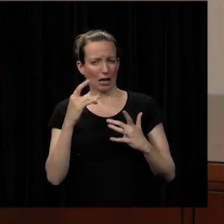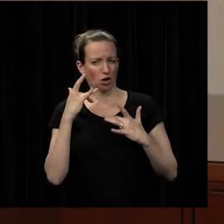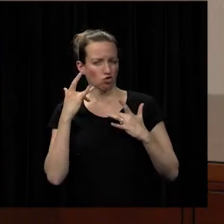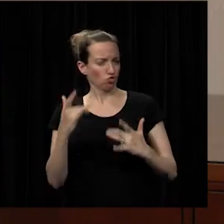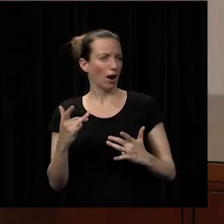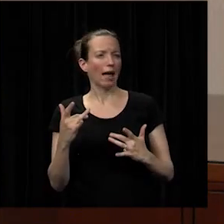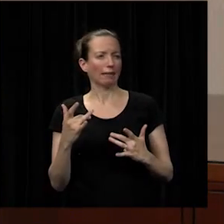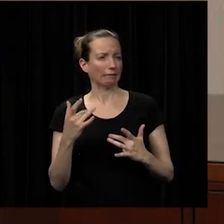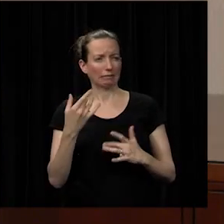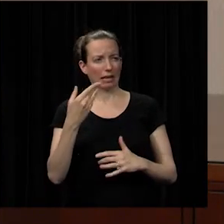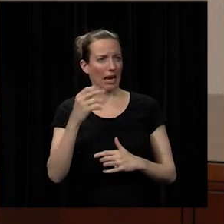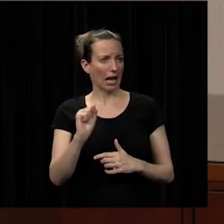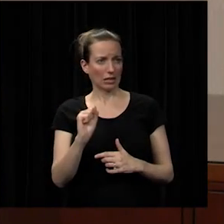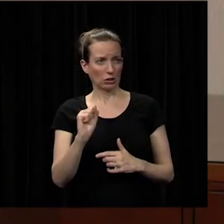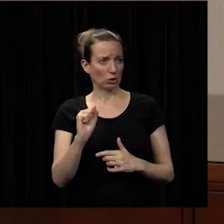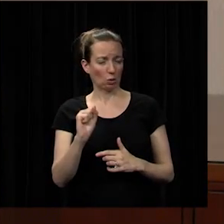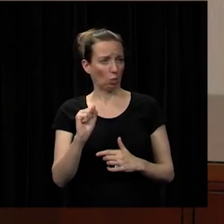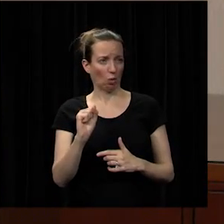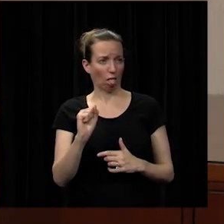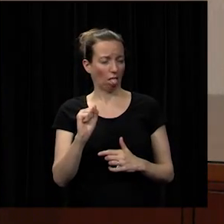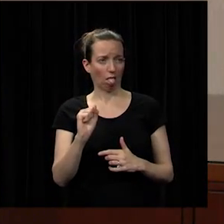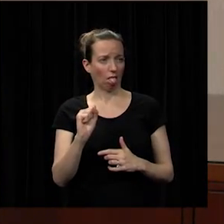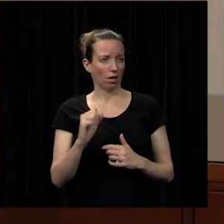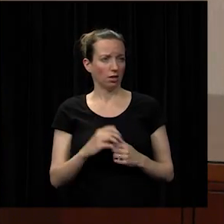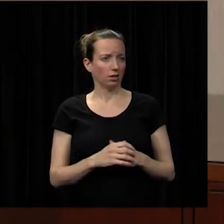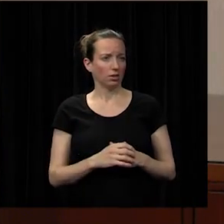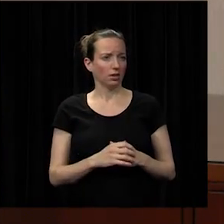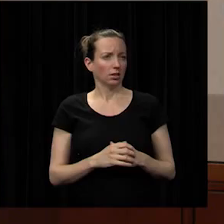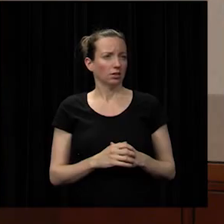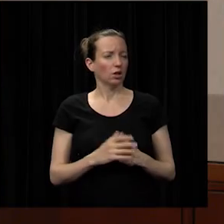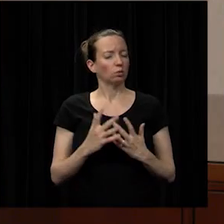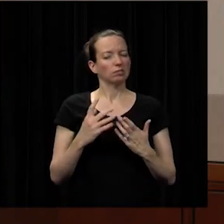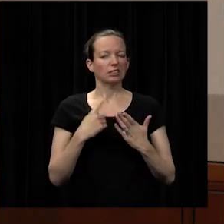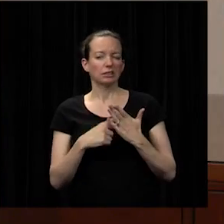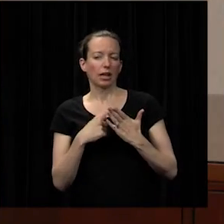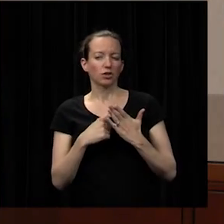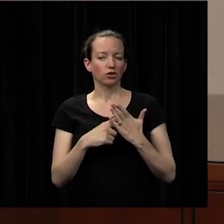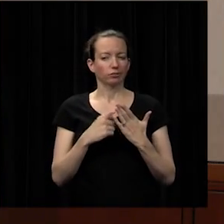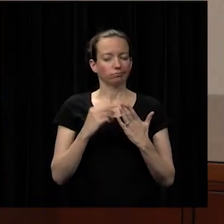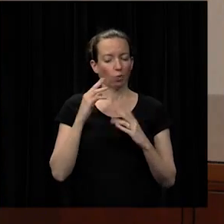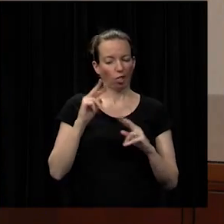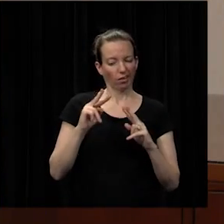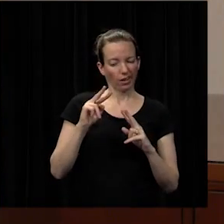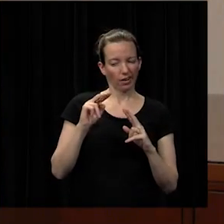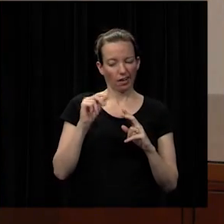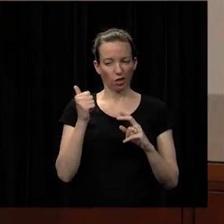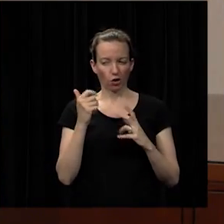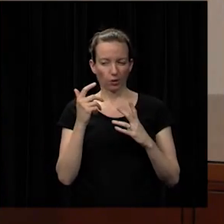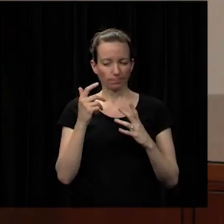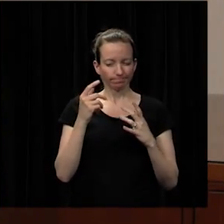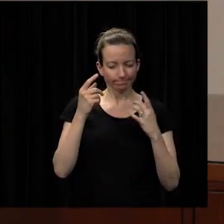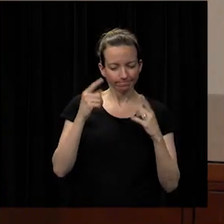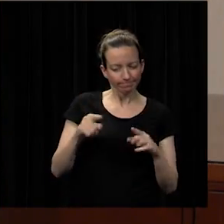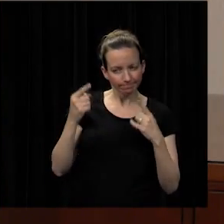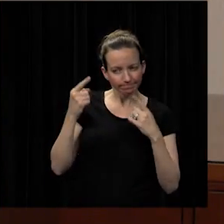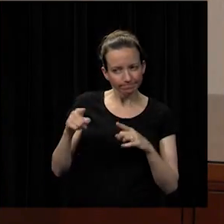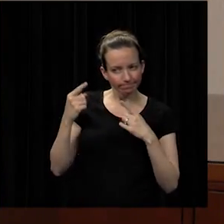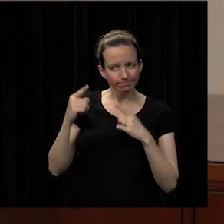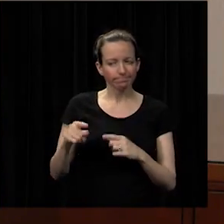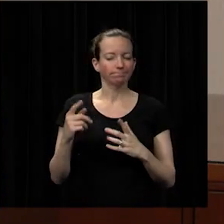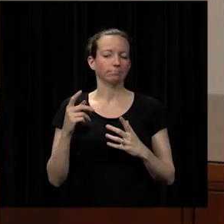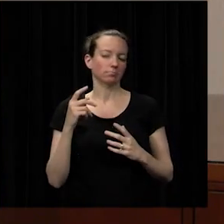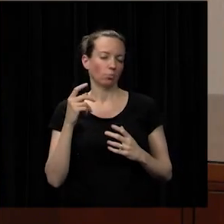school even compared to the areas so some discussion we'll look at some other measures to see what's going on and certainly watch it